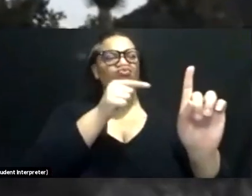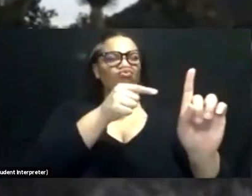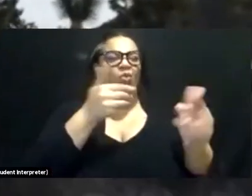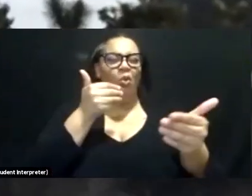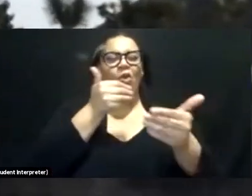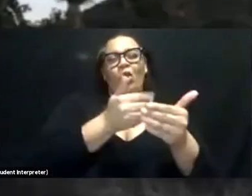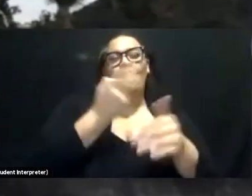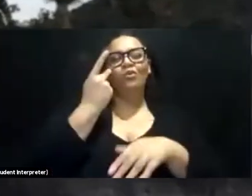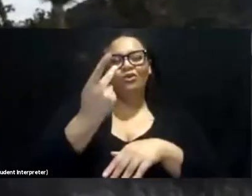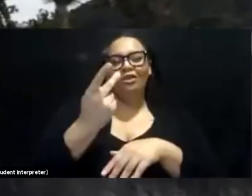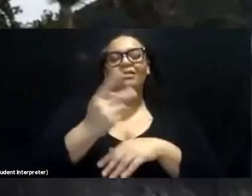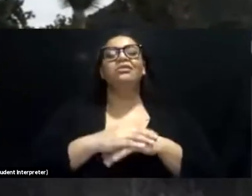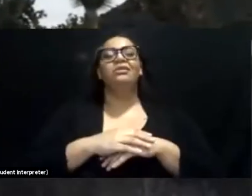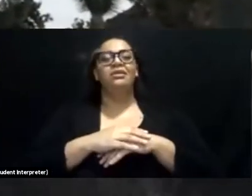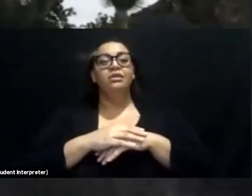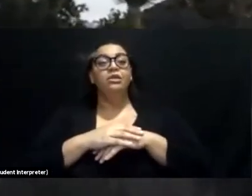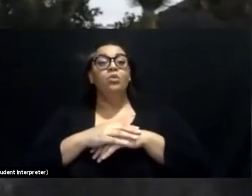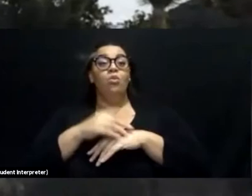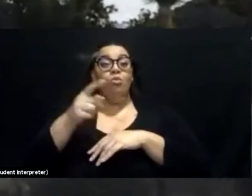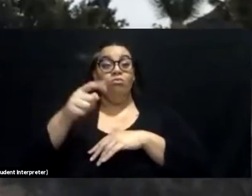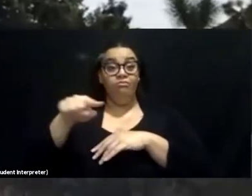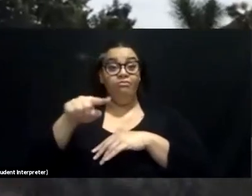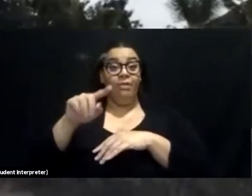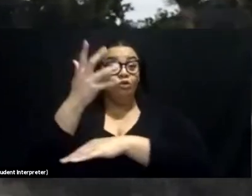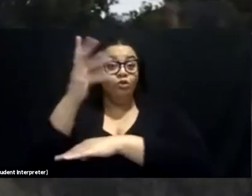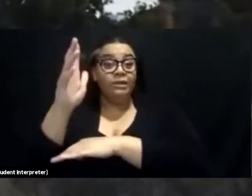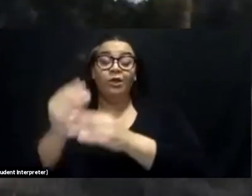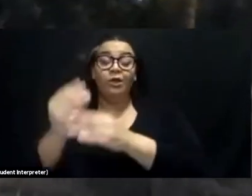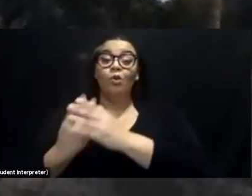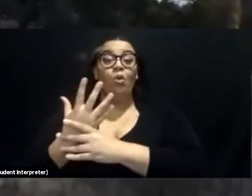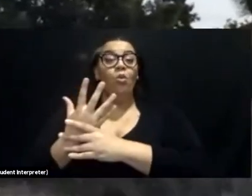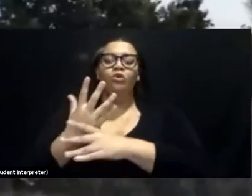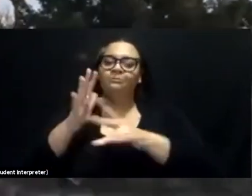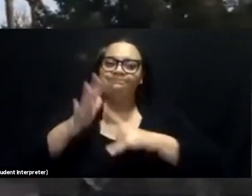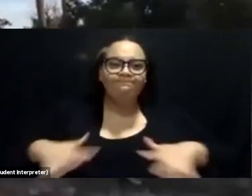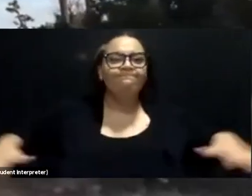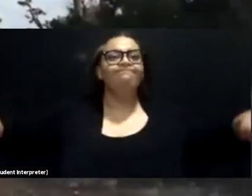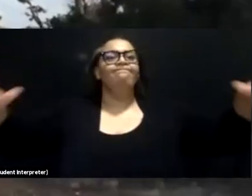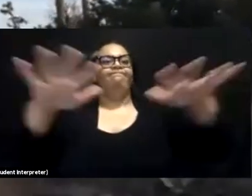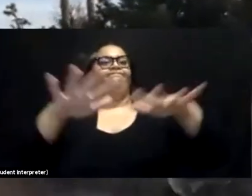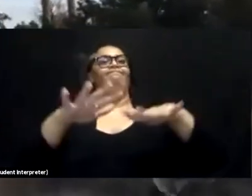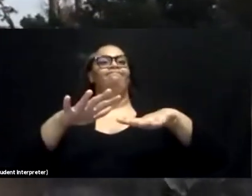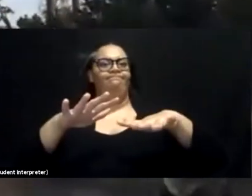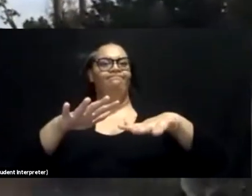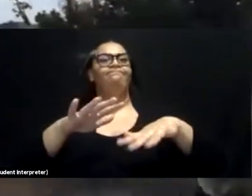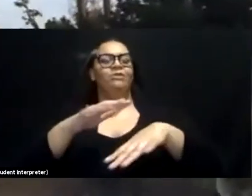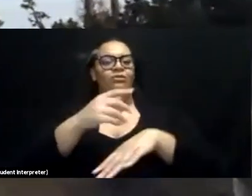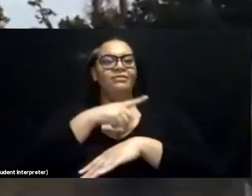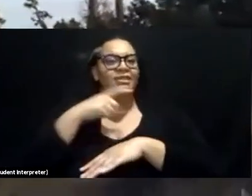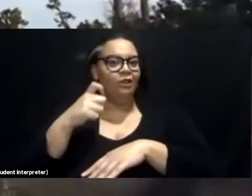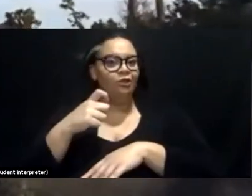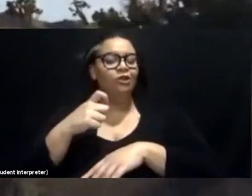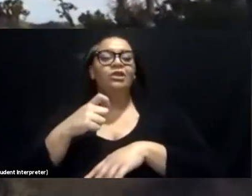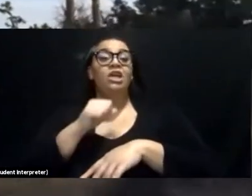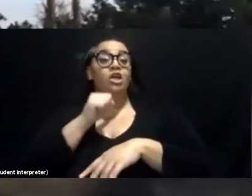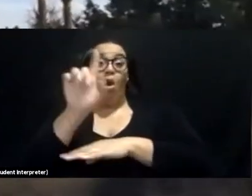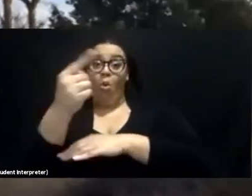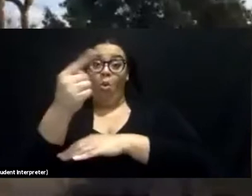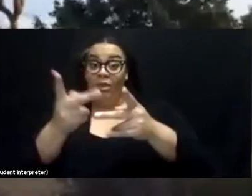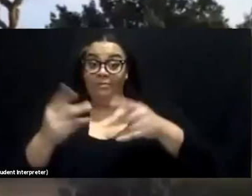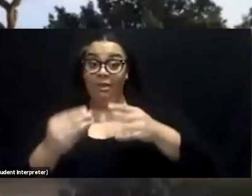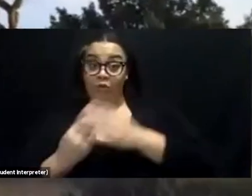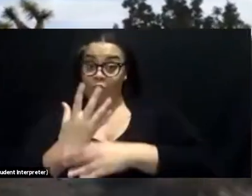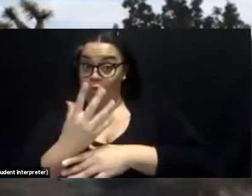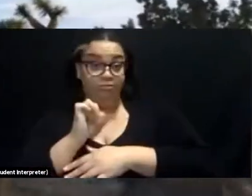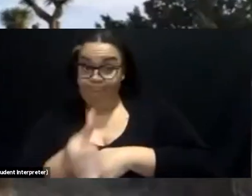grow throughout the Mojave Desert. So this is not the only place they grow. We're actually at the very southern end of their range here. You'll